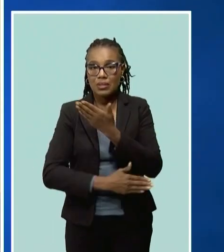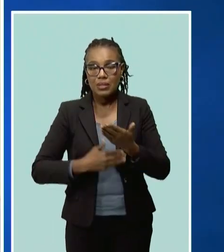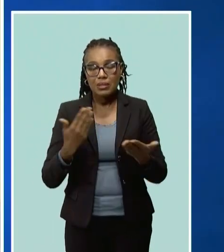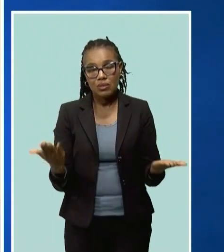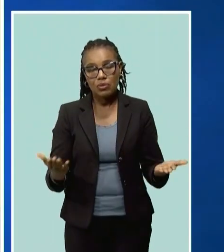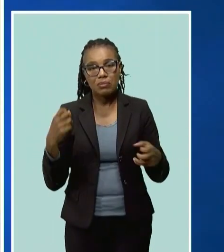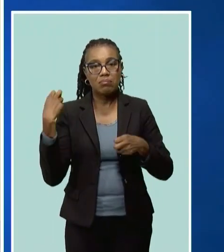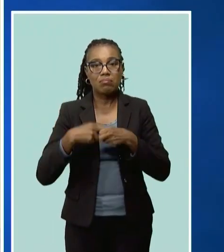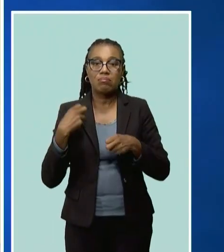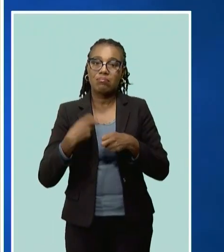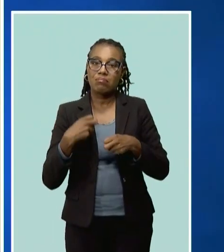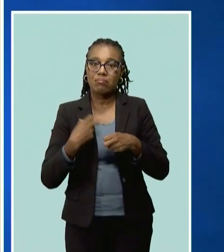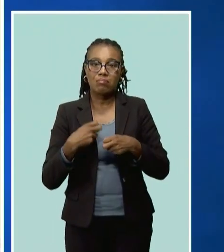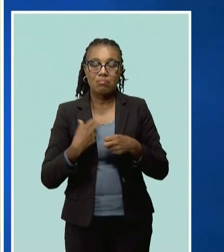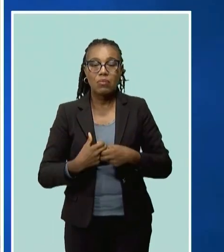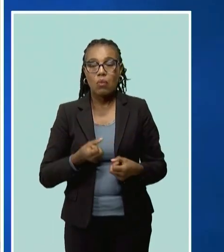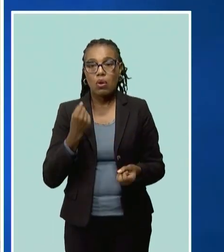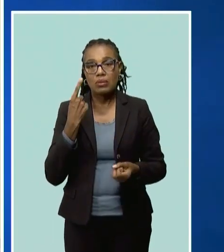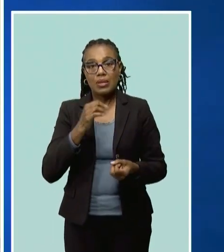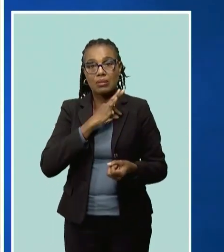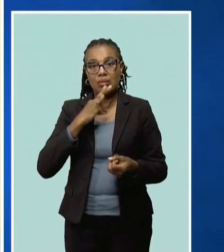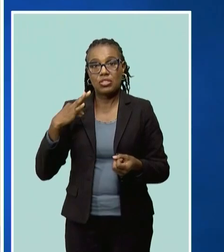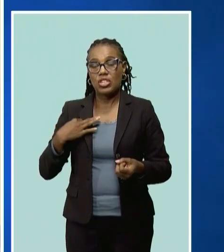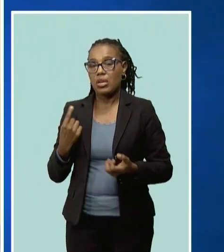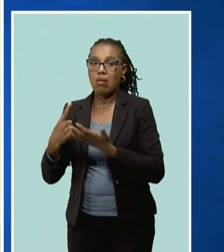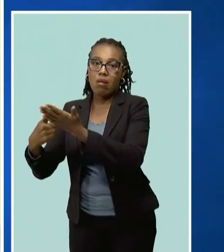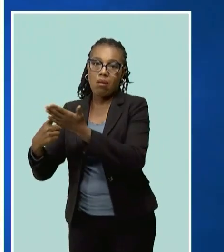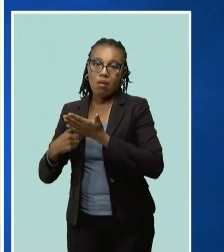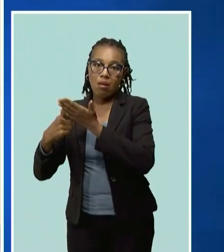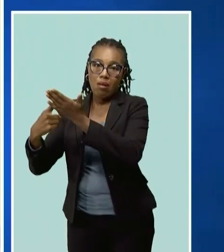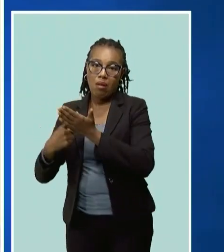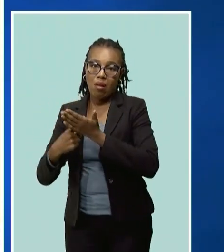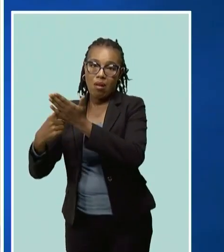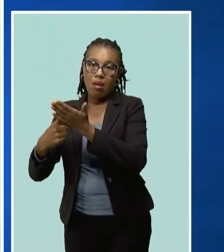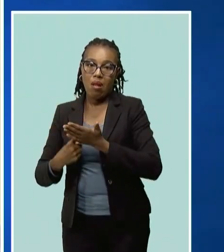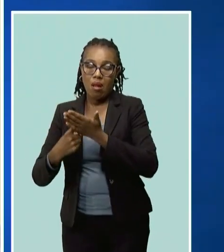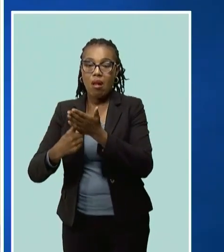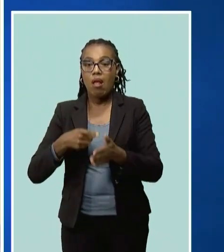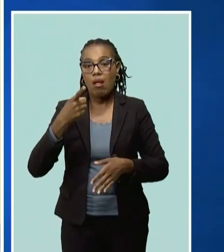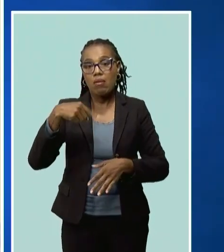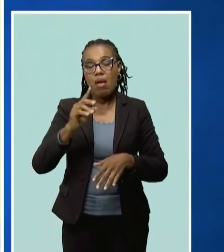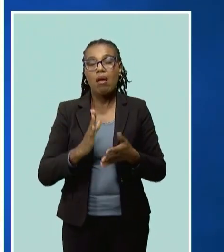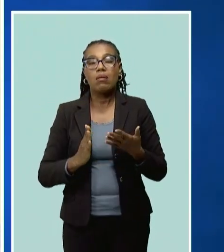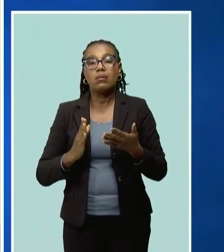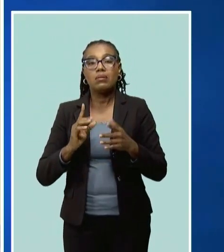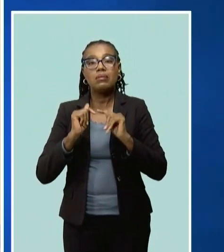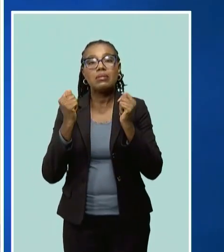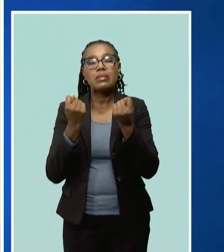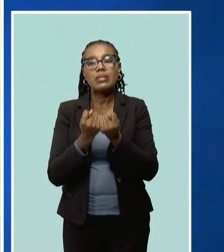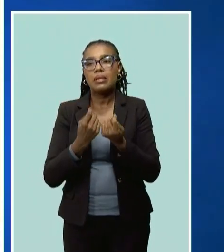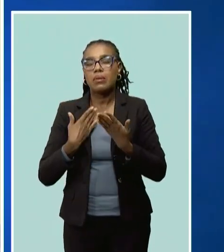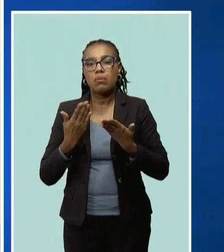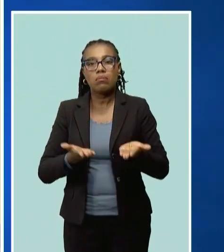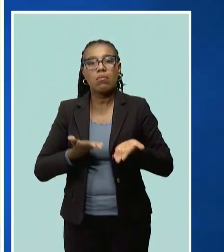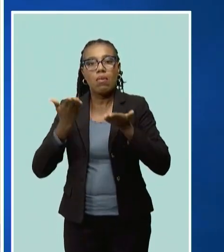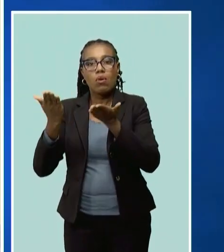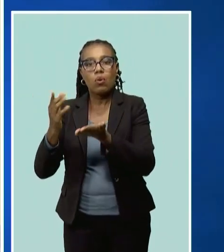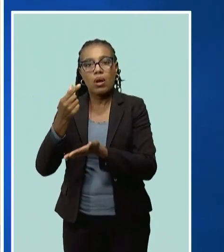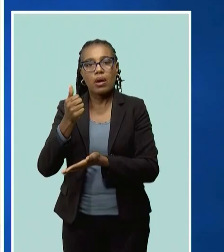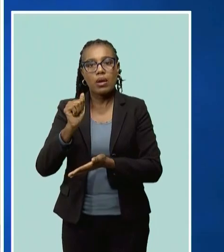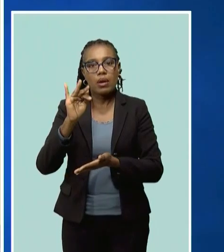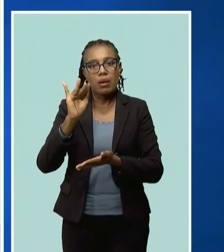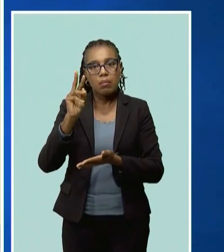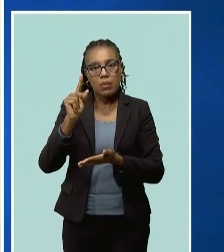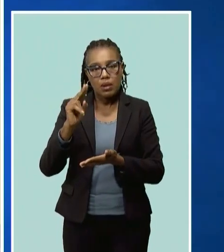this, we've had to sometimes barter with the Chinese, the Complant team, where we have loaned them our Gabions, because they are bringing